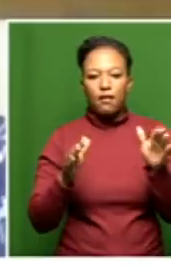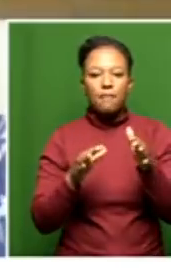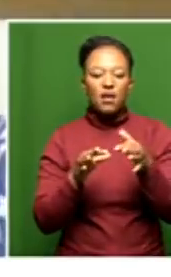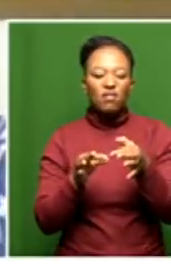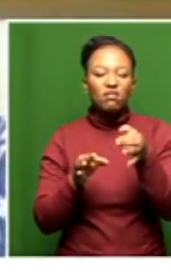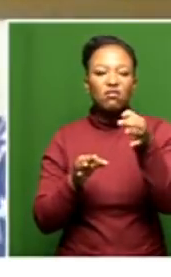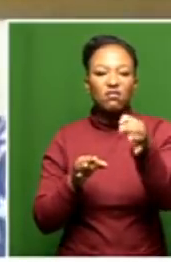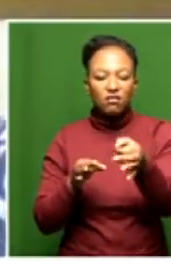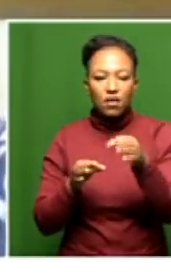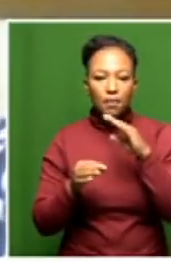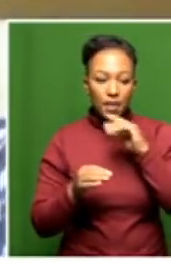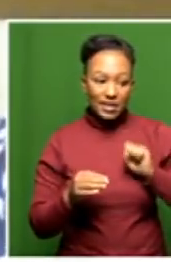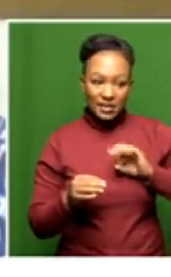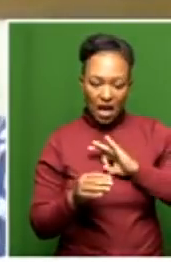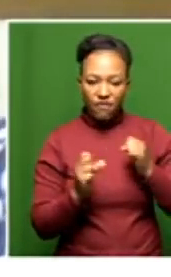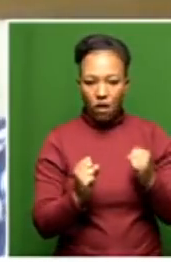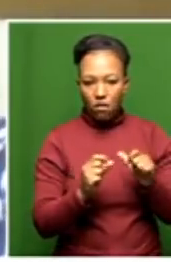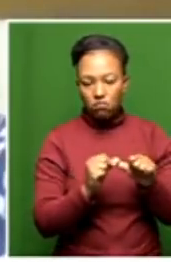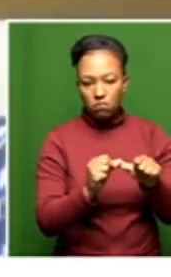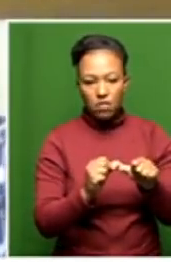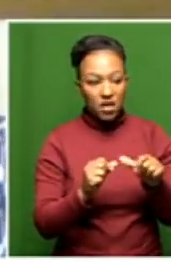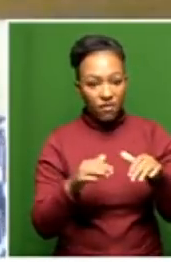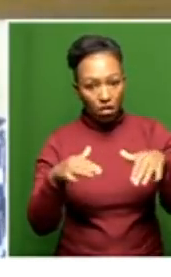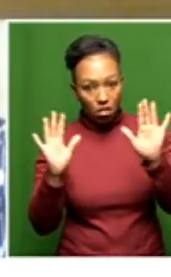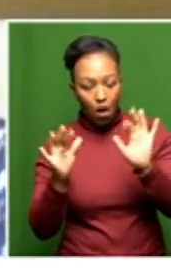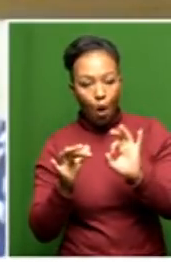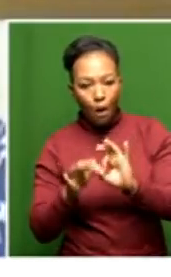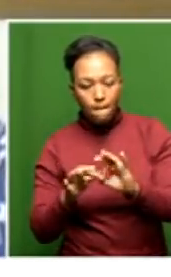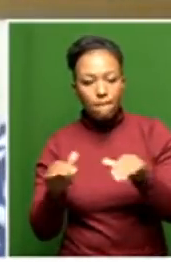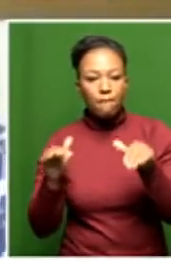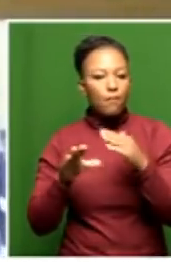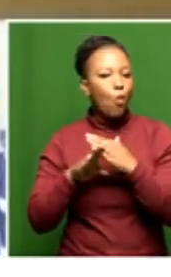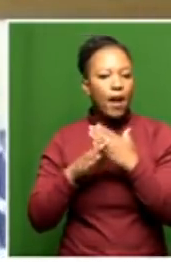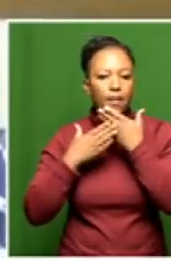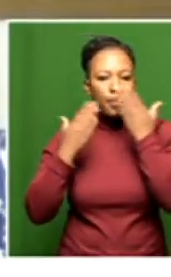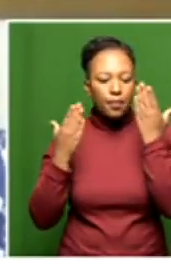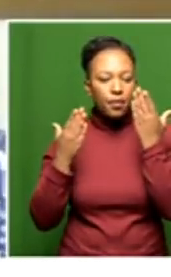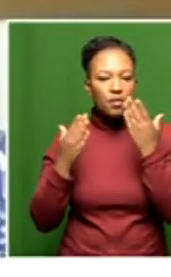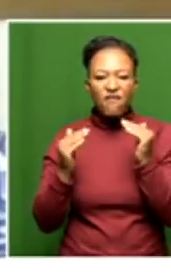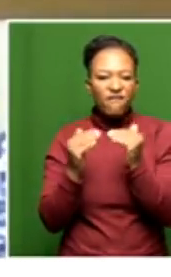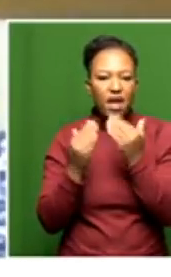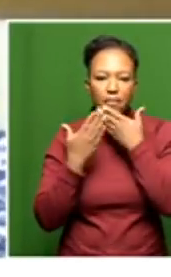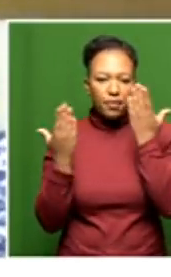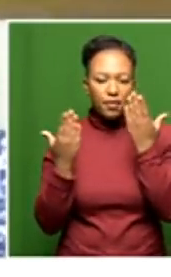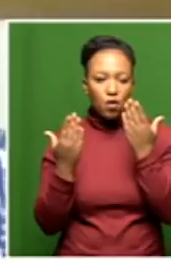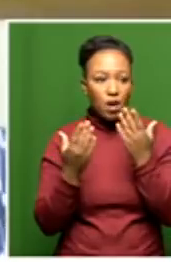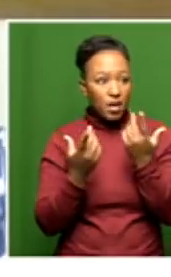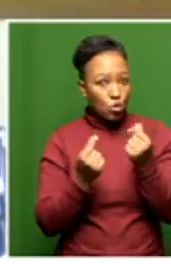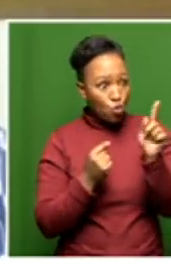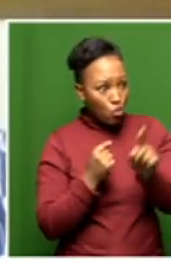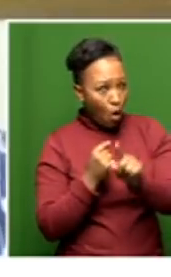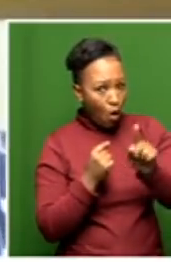obviously the staff remains because otherwise they are sent home, no work, no pay, which is unfair to the staff. They did nothing wrong here.